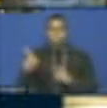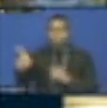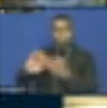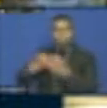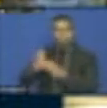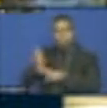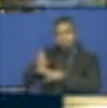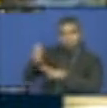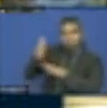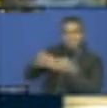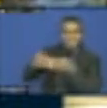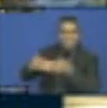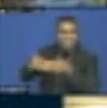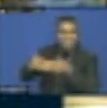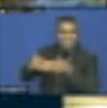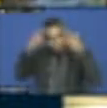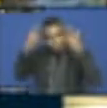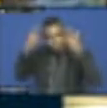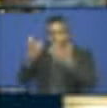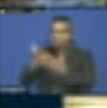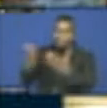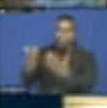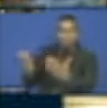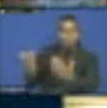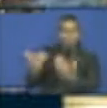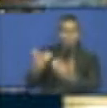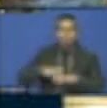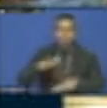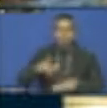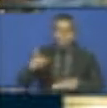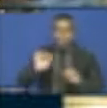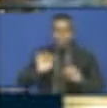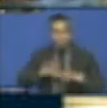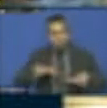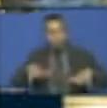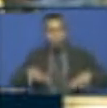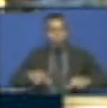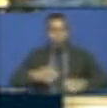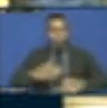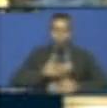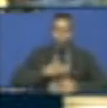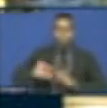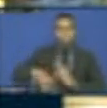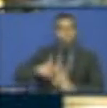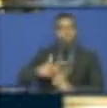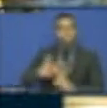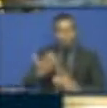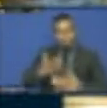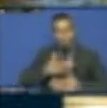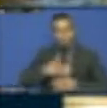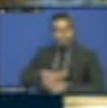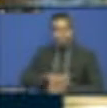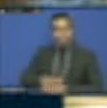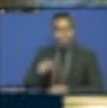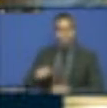once we take ownership, it becomes a common practice that I cannot throw away paper there. It becomes common practice. But